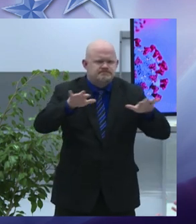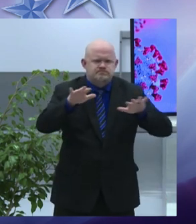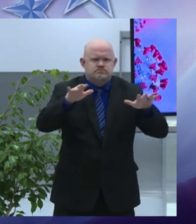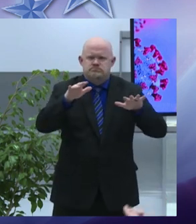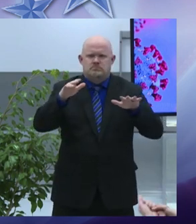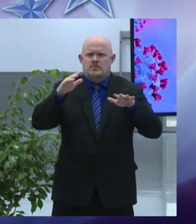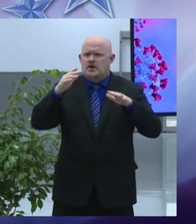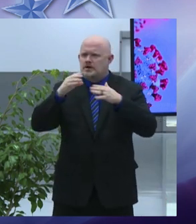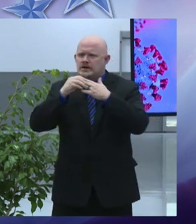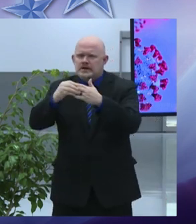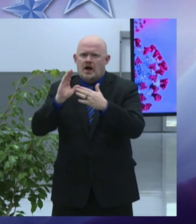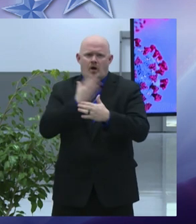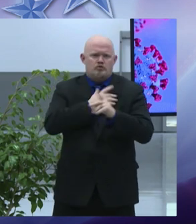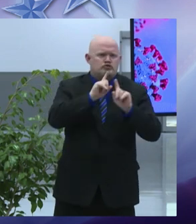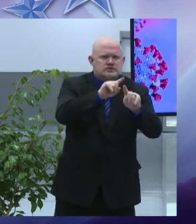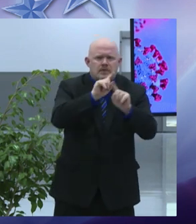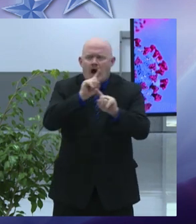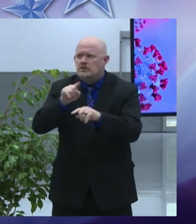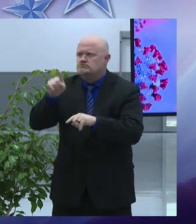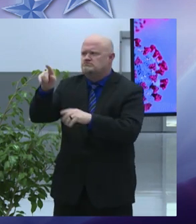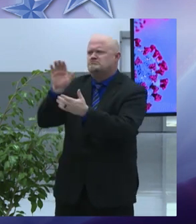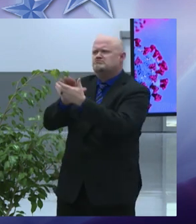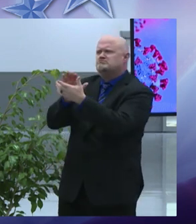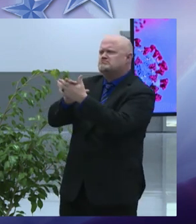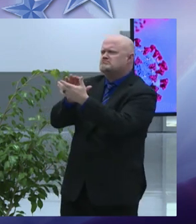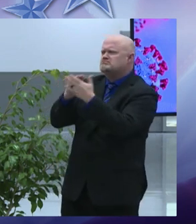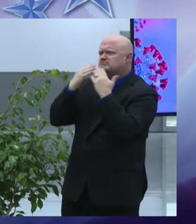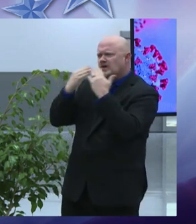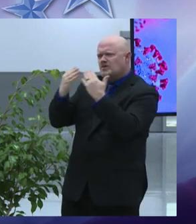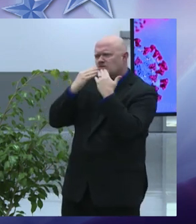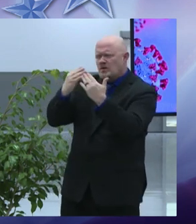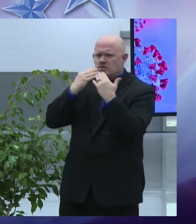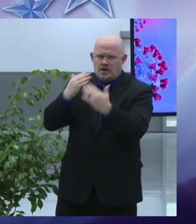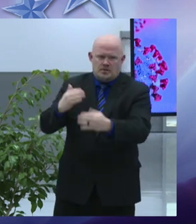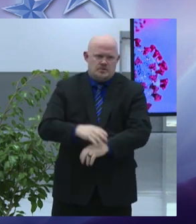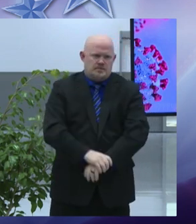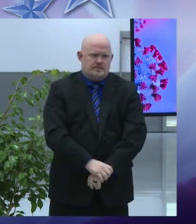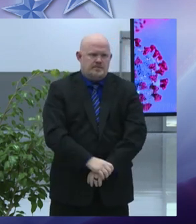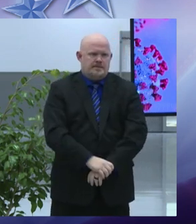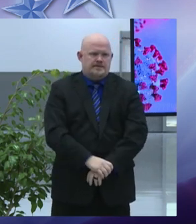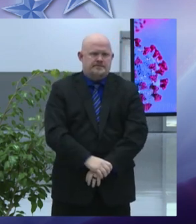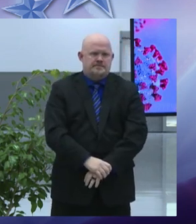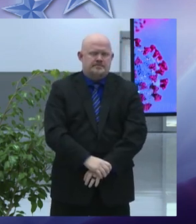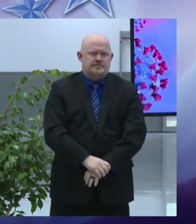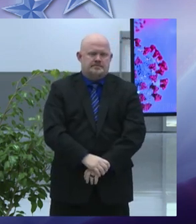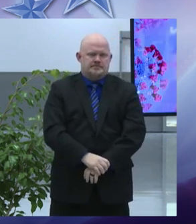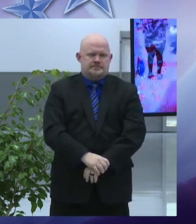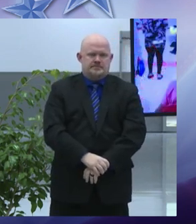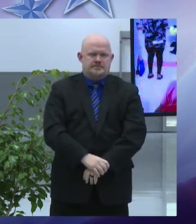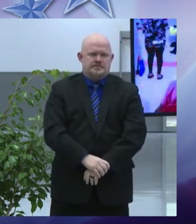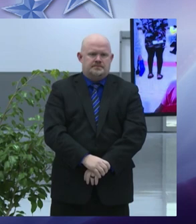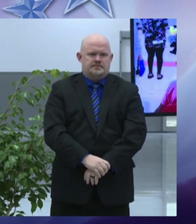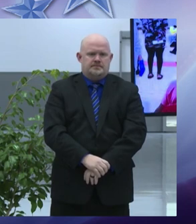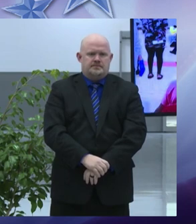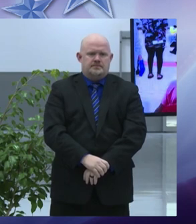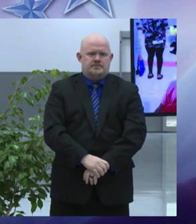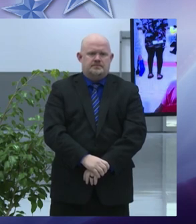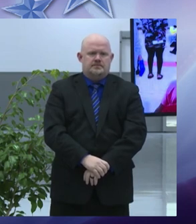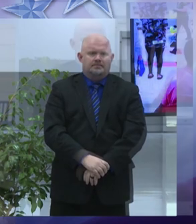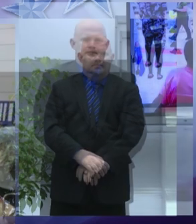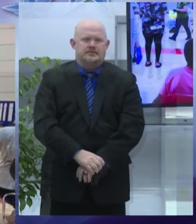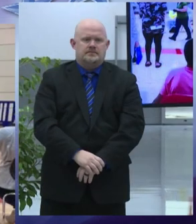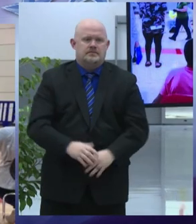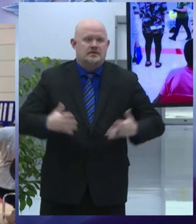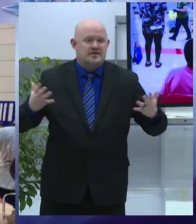our best weapon against